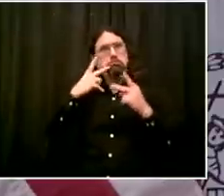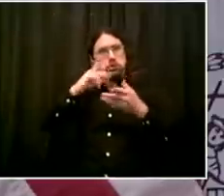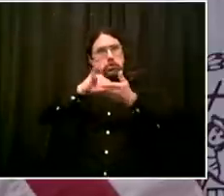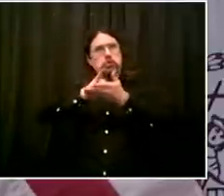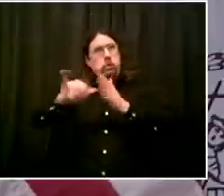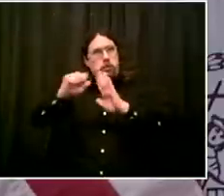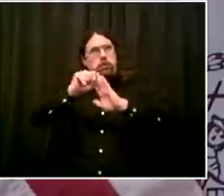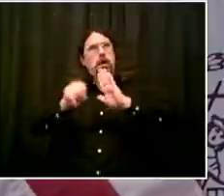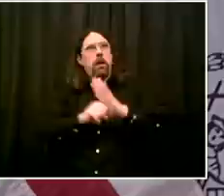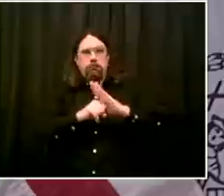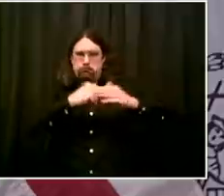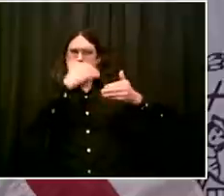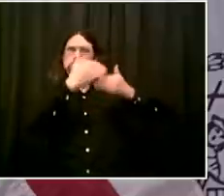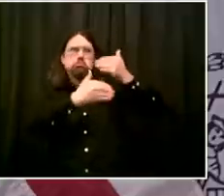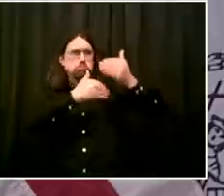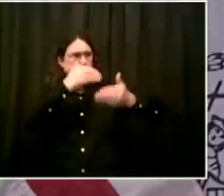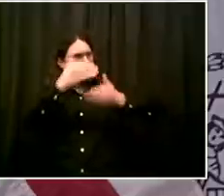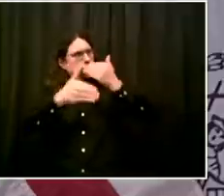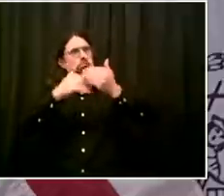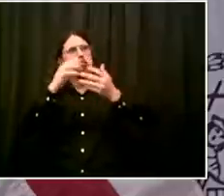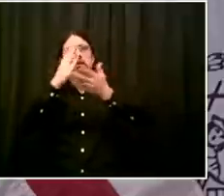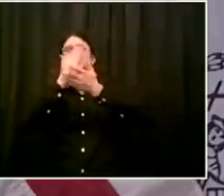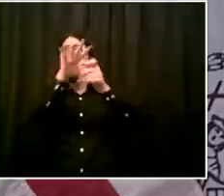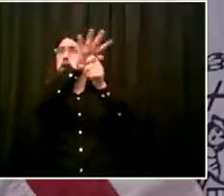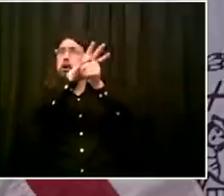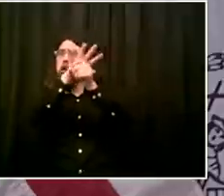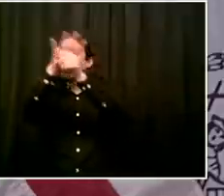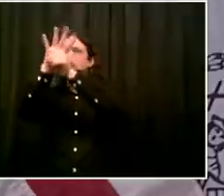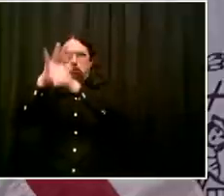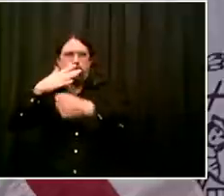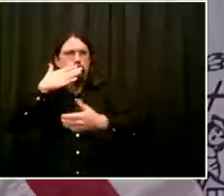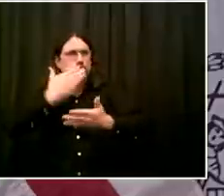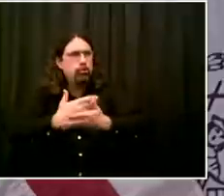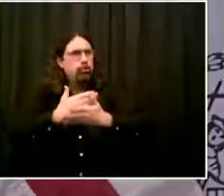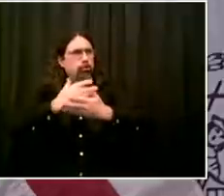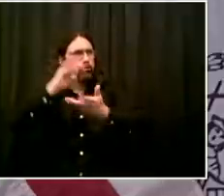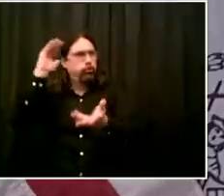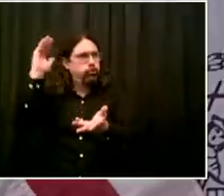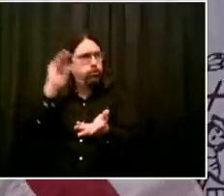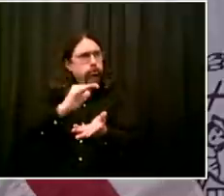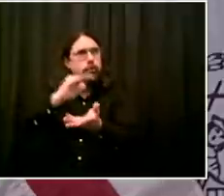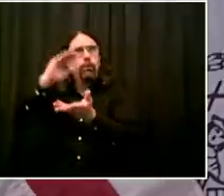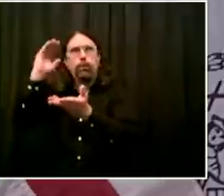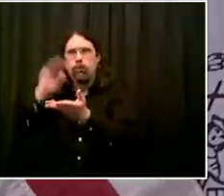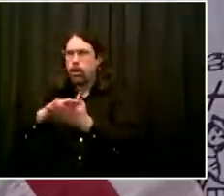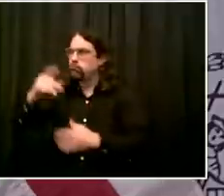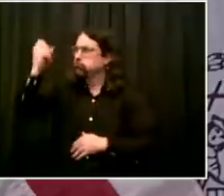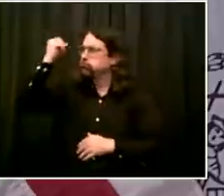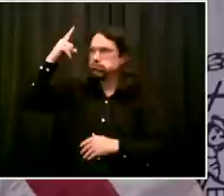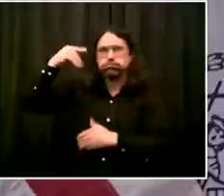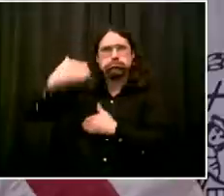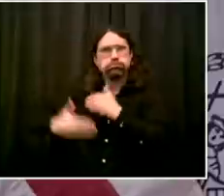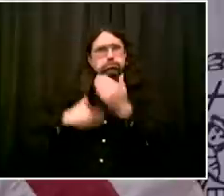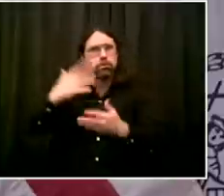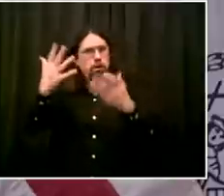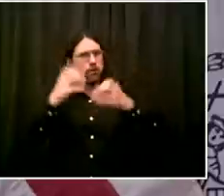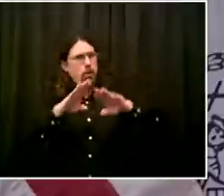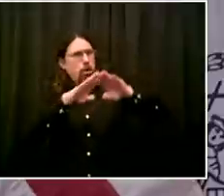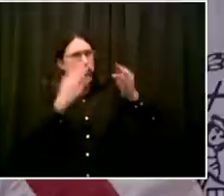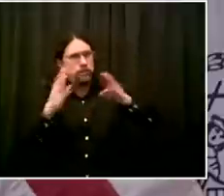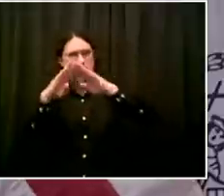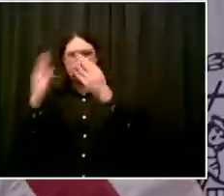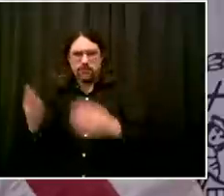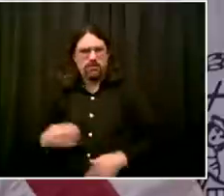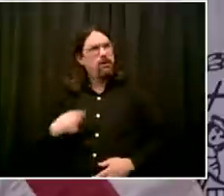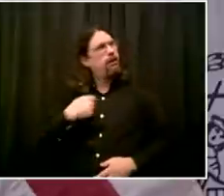in place. So I can absolutely work with that. Now, what I'll say to New Yorkers is take this